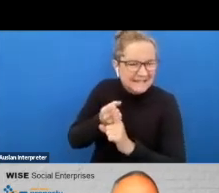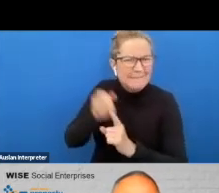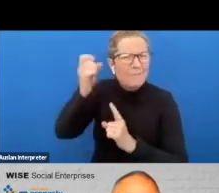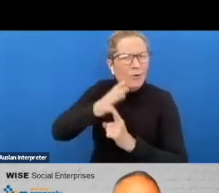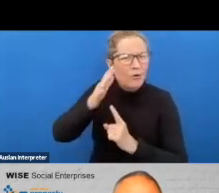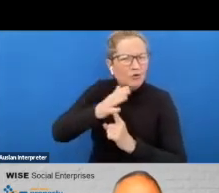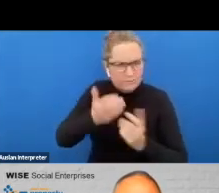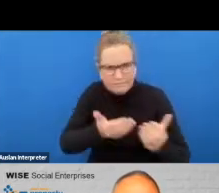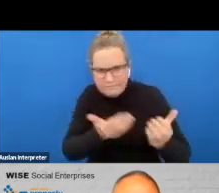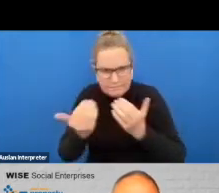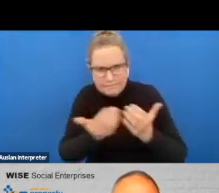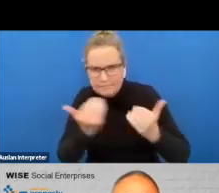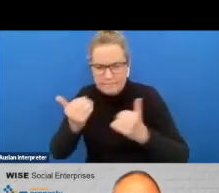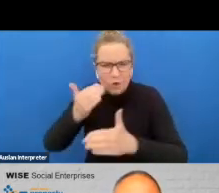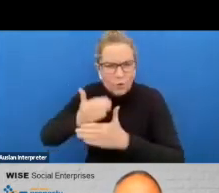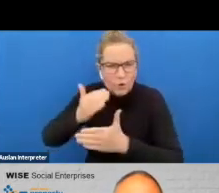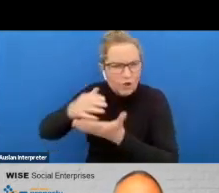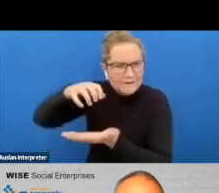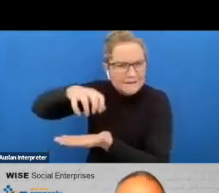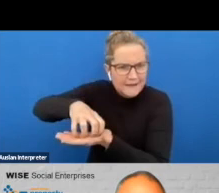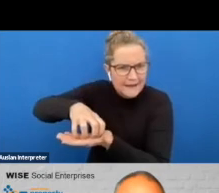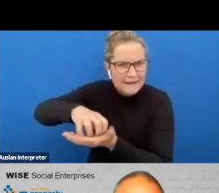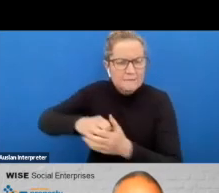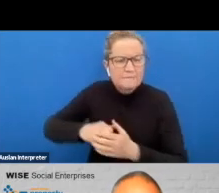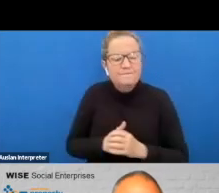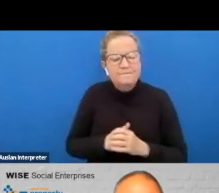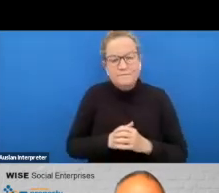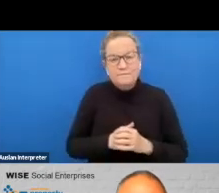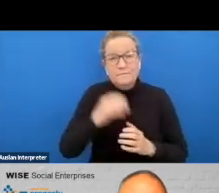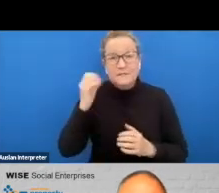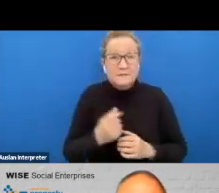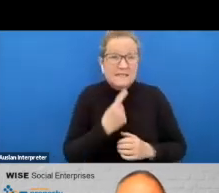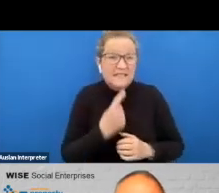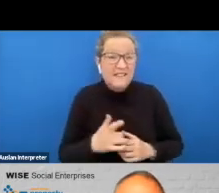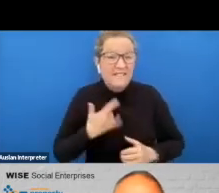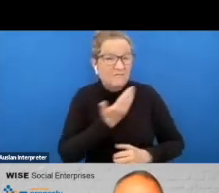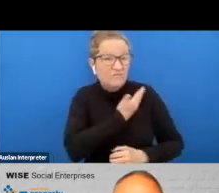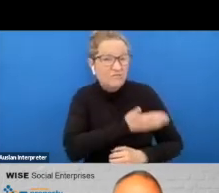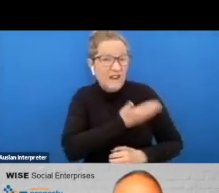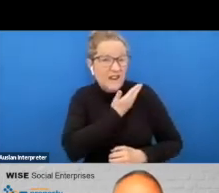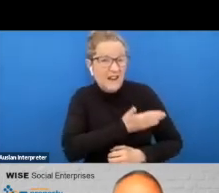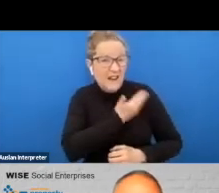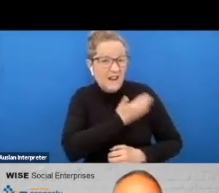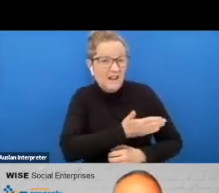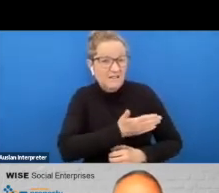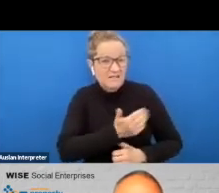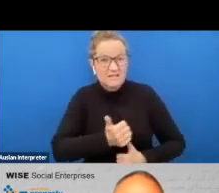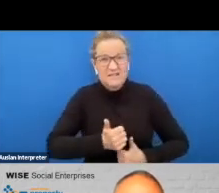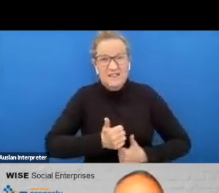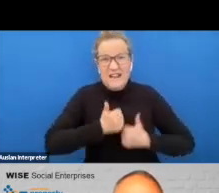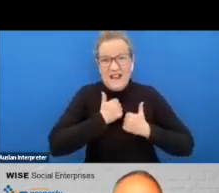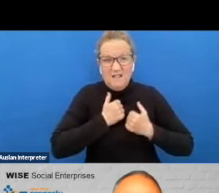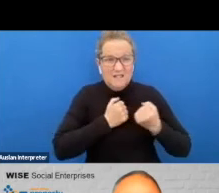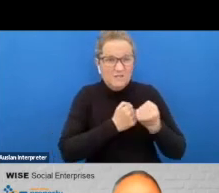getting everybody everybody back but um i i i have to say that i'm really proud of all our supported employees